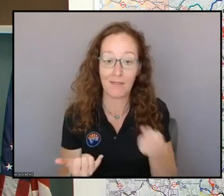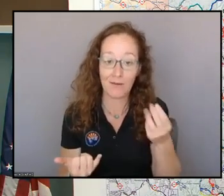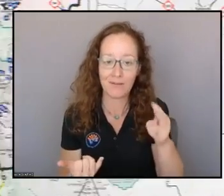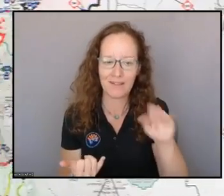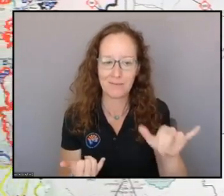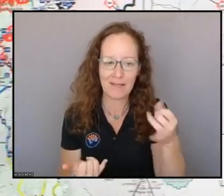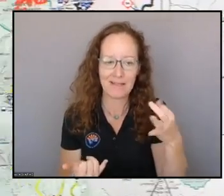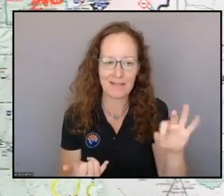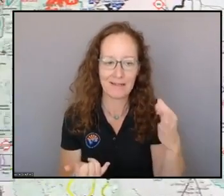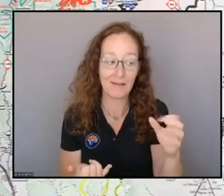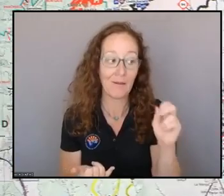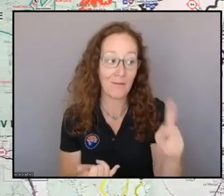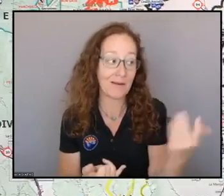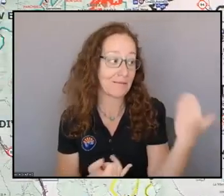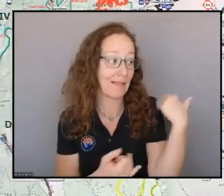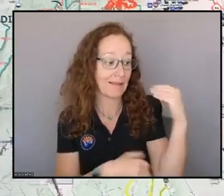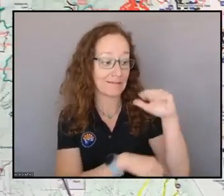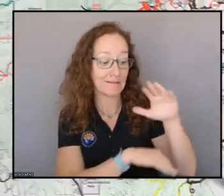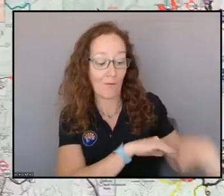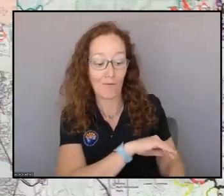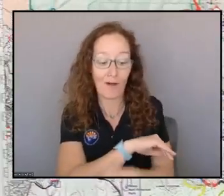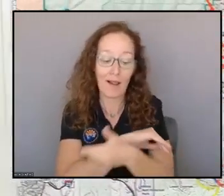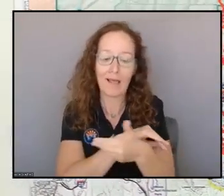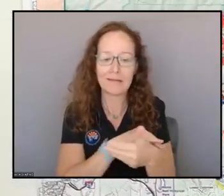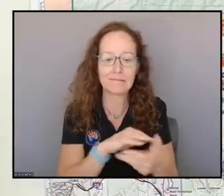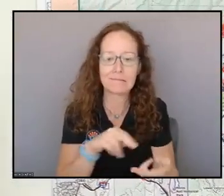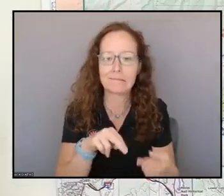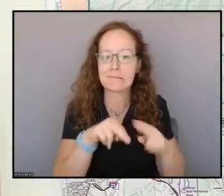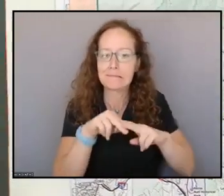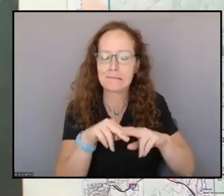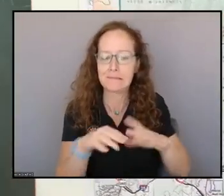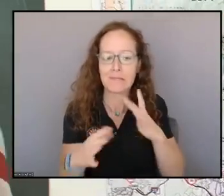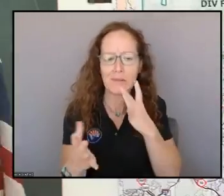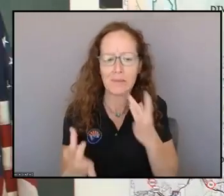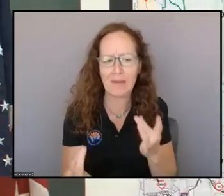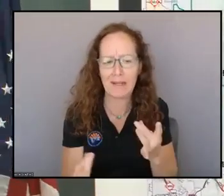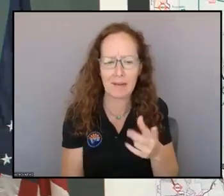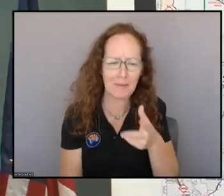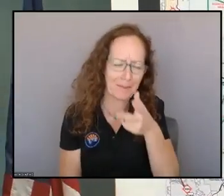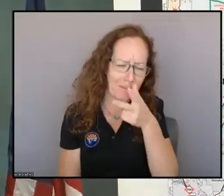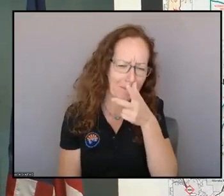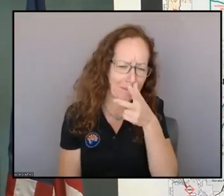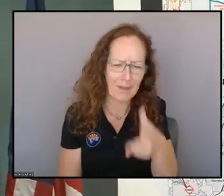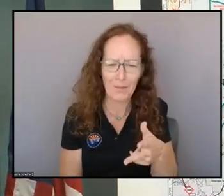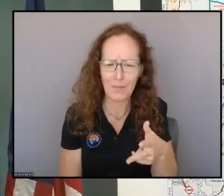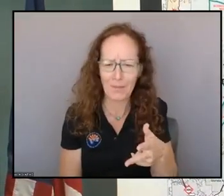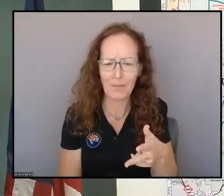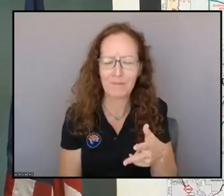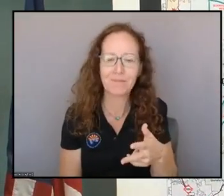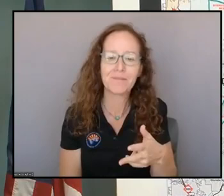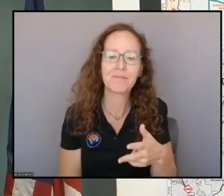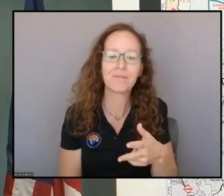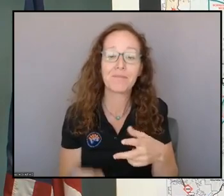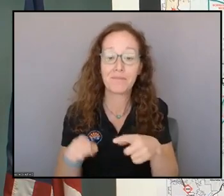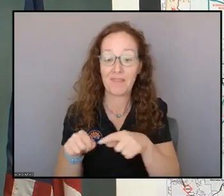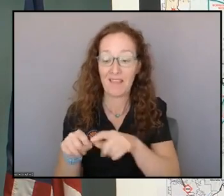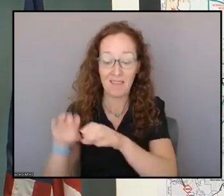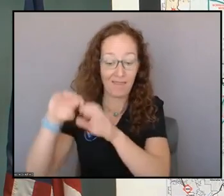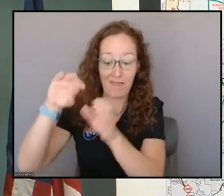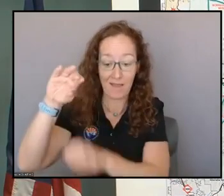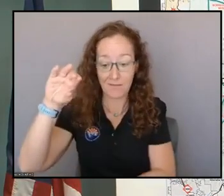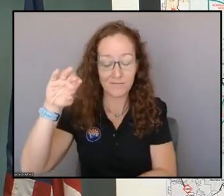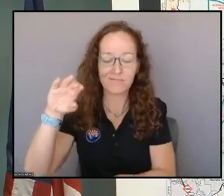dismal recovery, generally getting into the 30th. 30% 40% range here across the